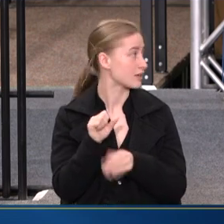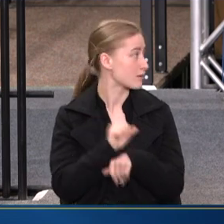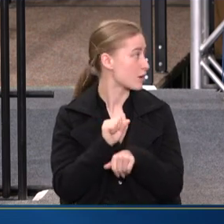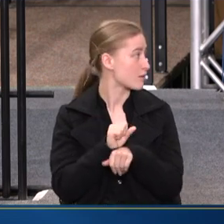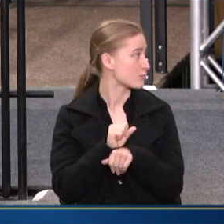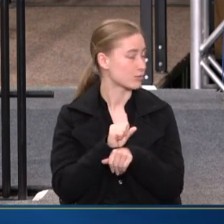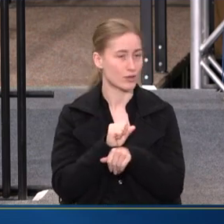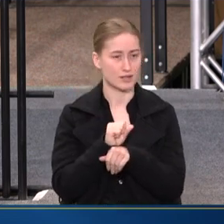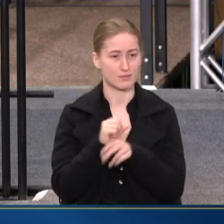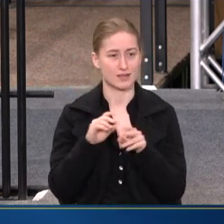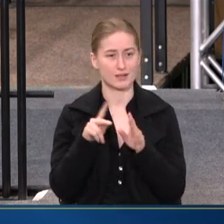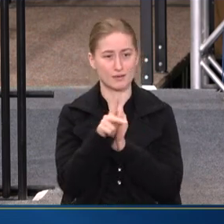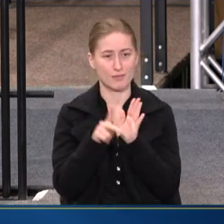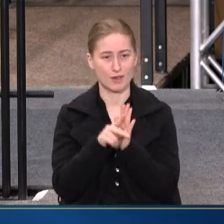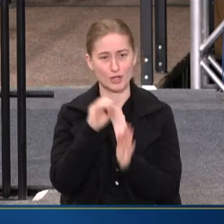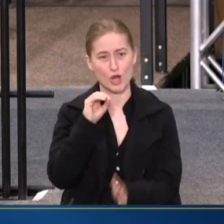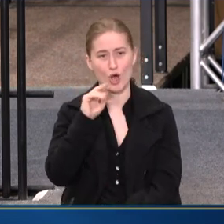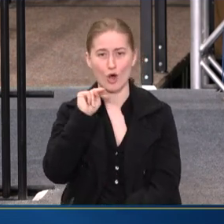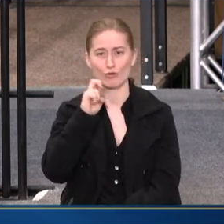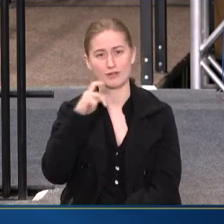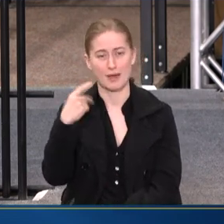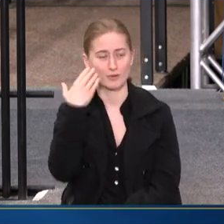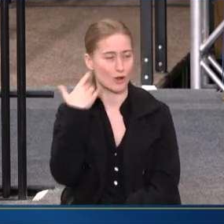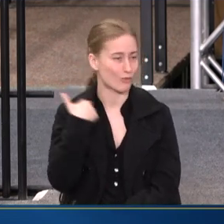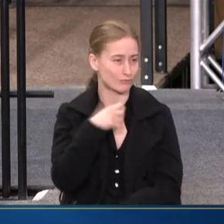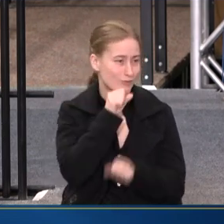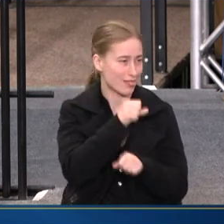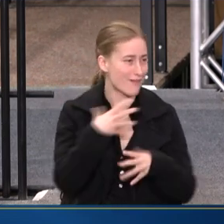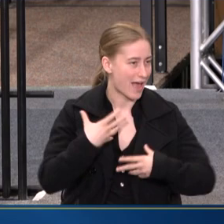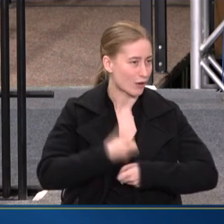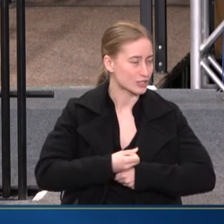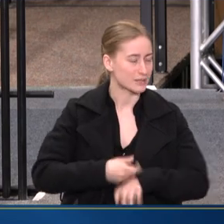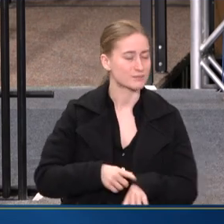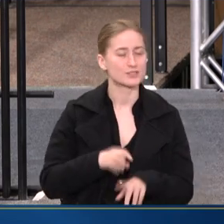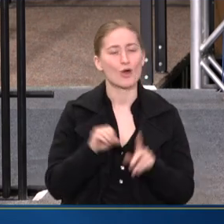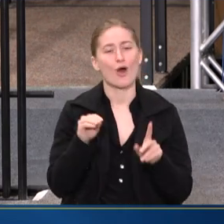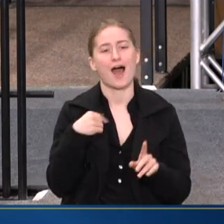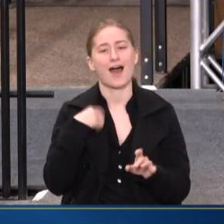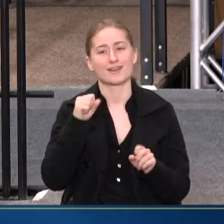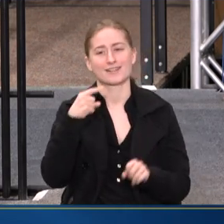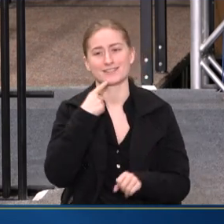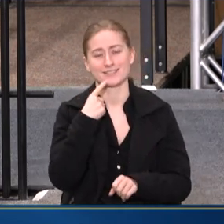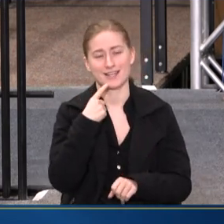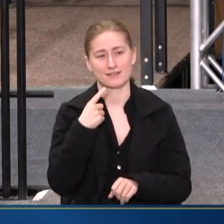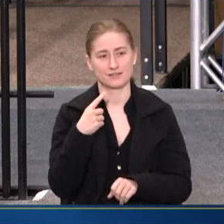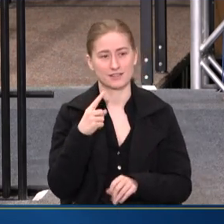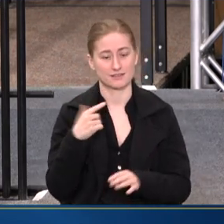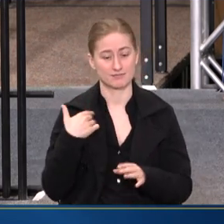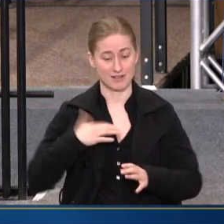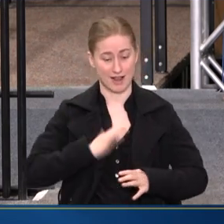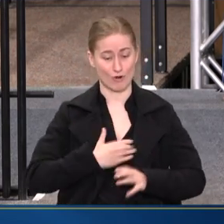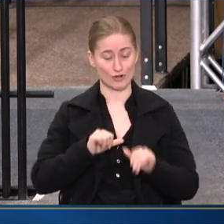FOR SHORT BECAUSE WE LOVE OUR ACRONYMS. AND I CAN SAY THAT AS AN AGENCY, BUT REALLY